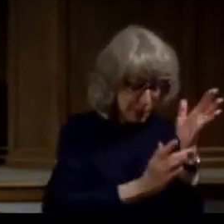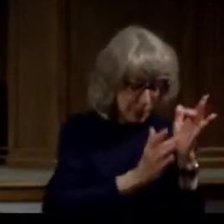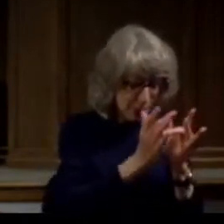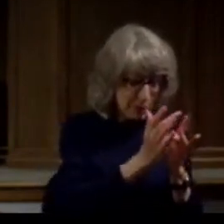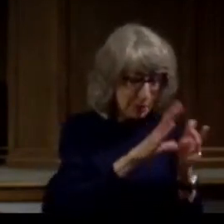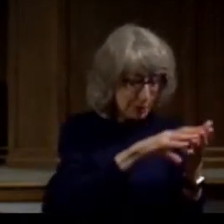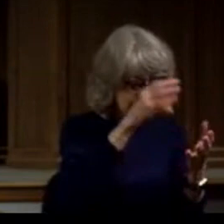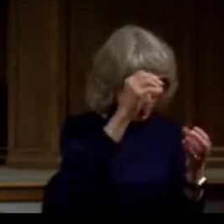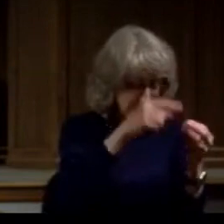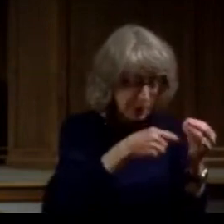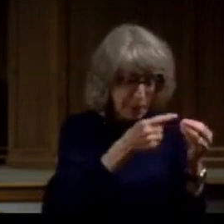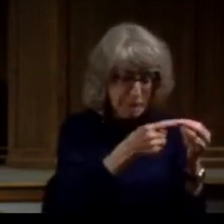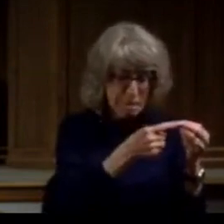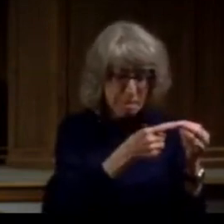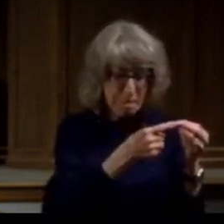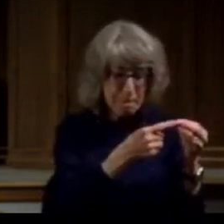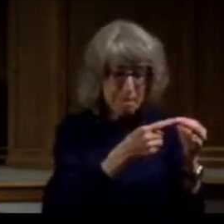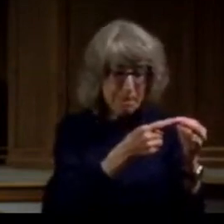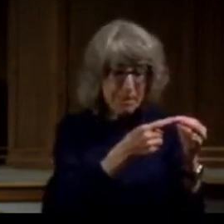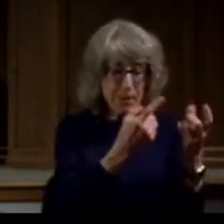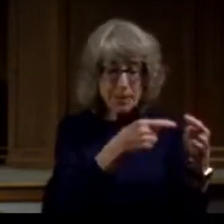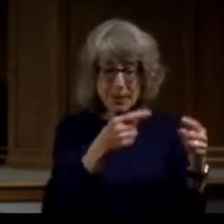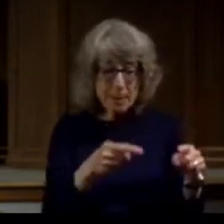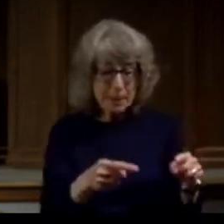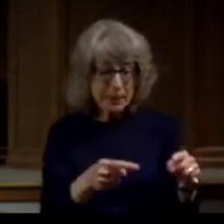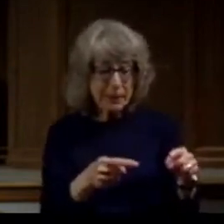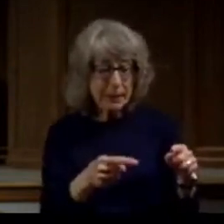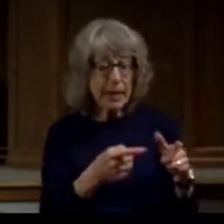on and then it would be later on the mission trip